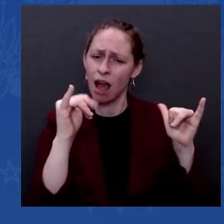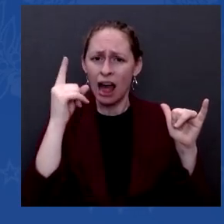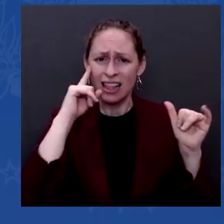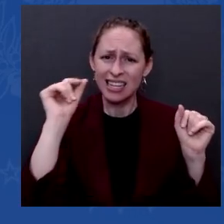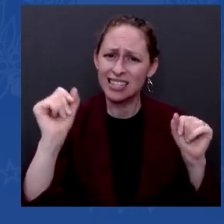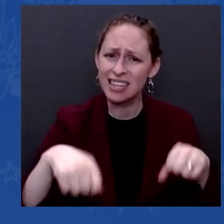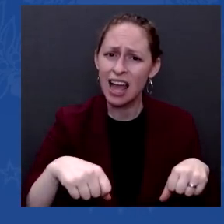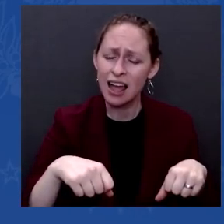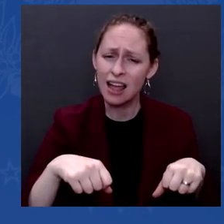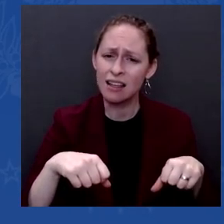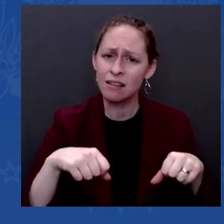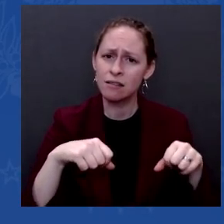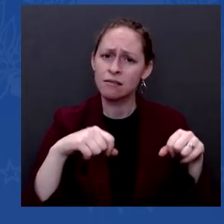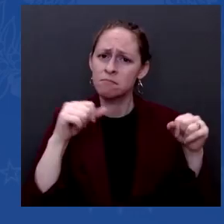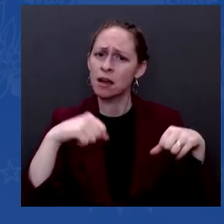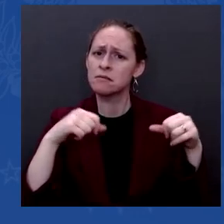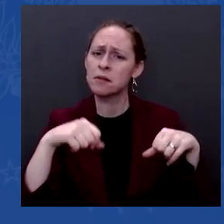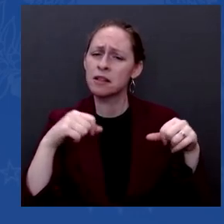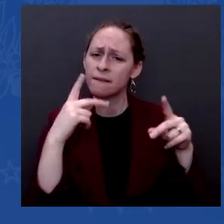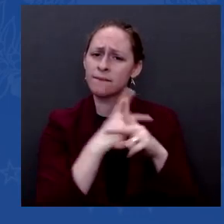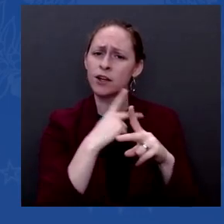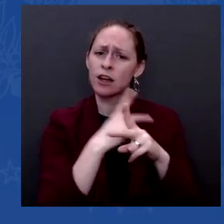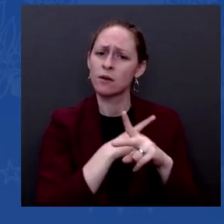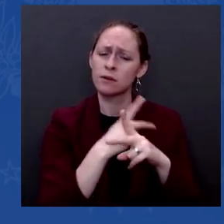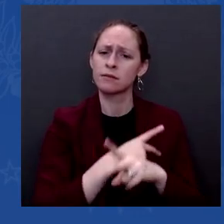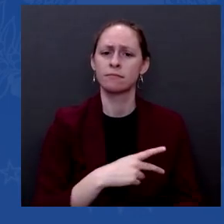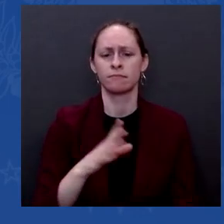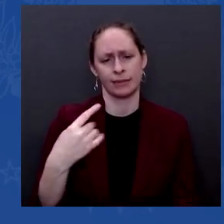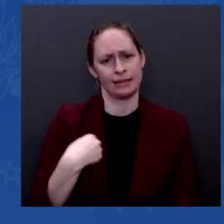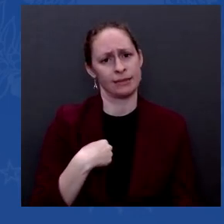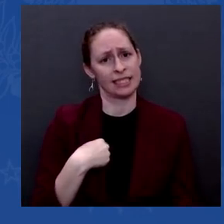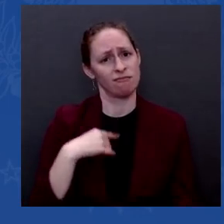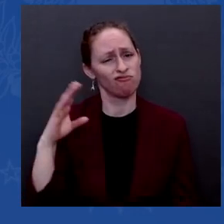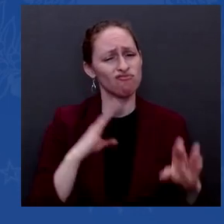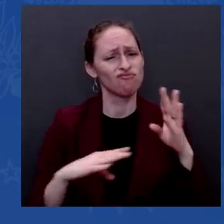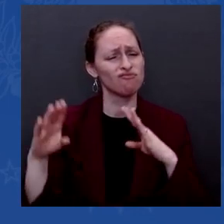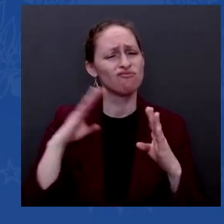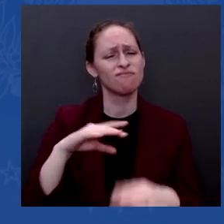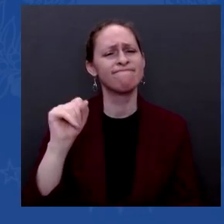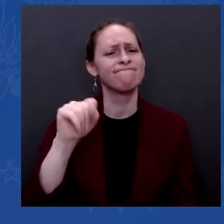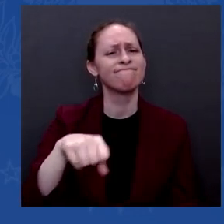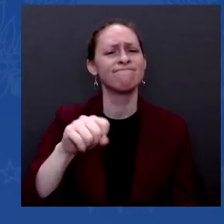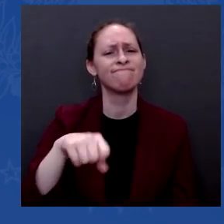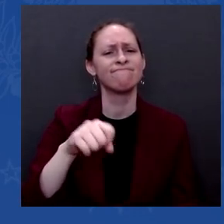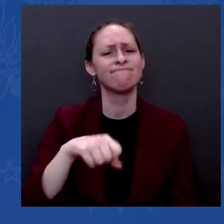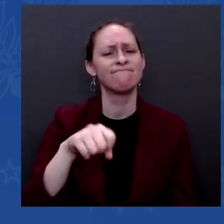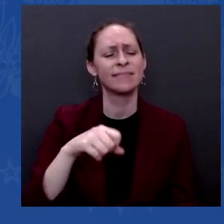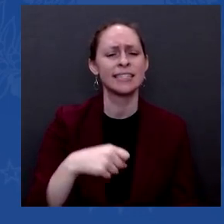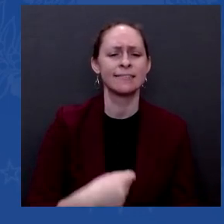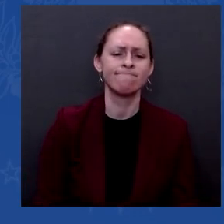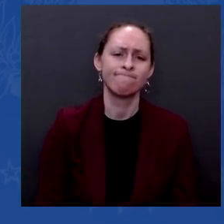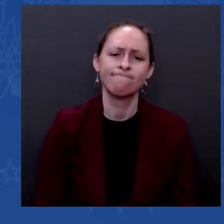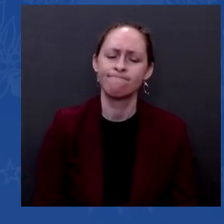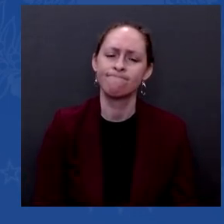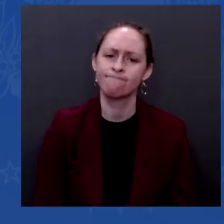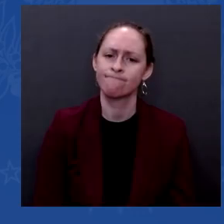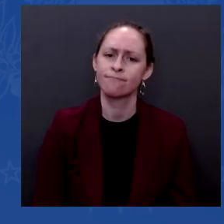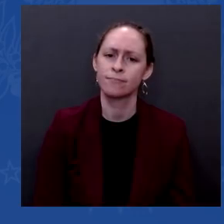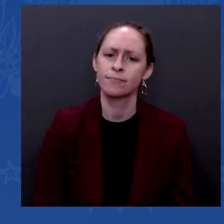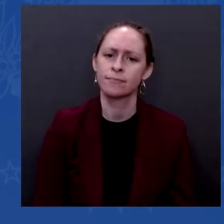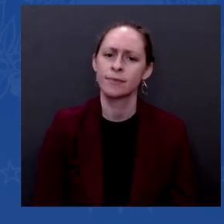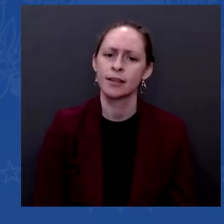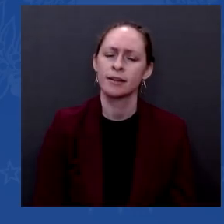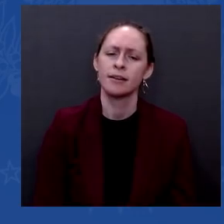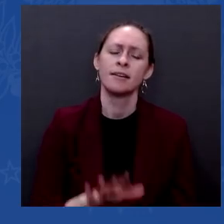concerned that this could end up being — look, the only war that's worse than one that's